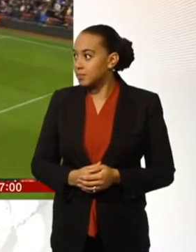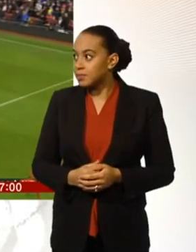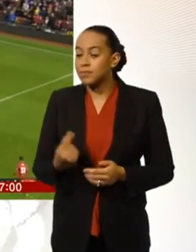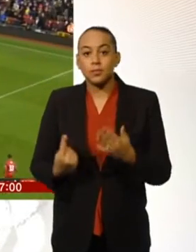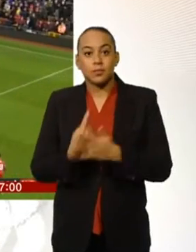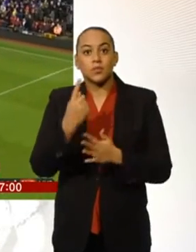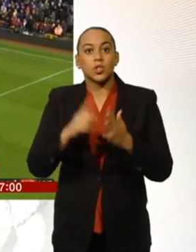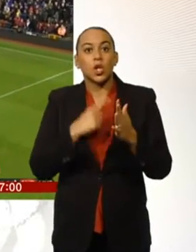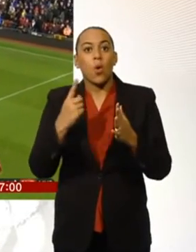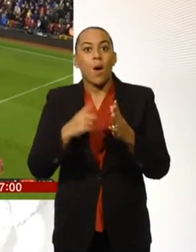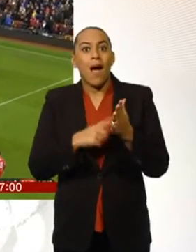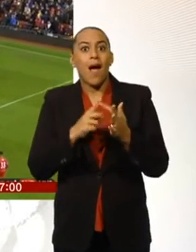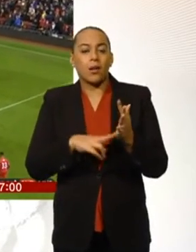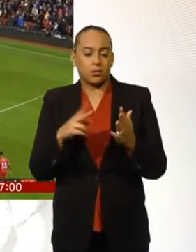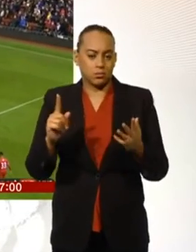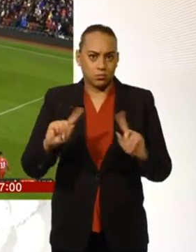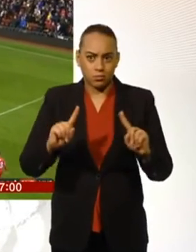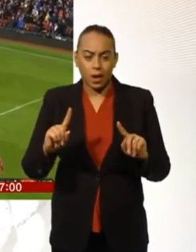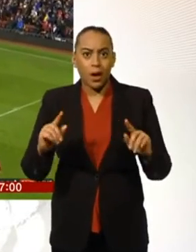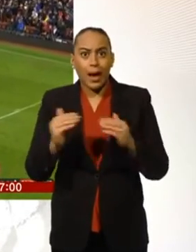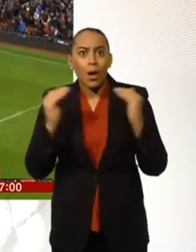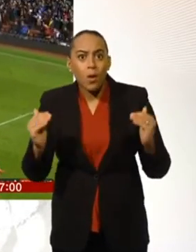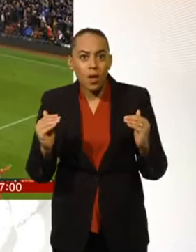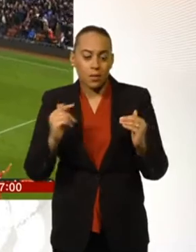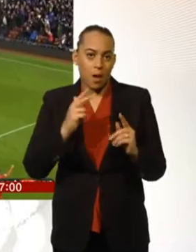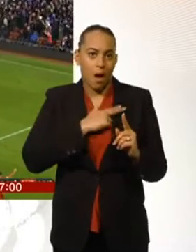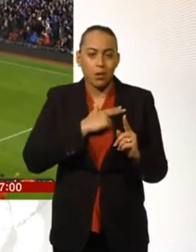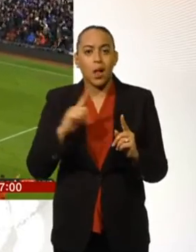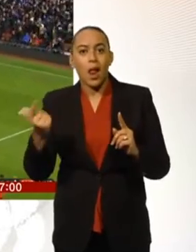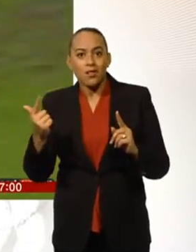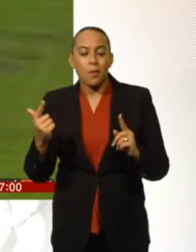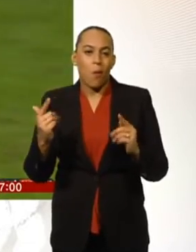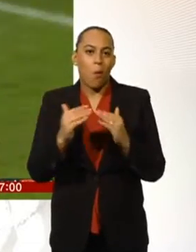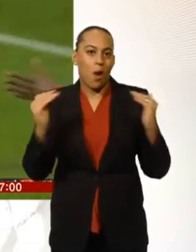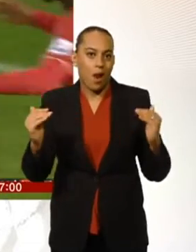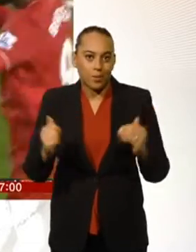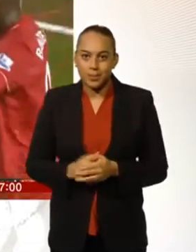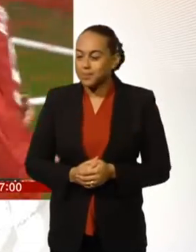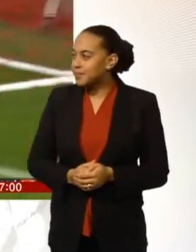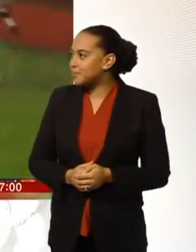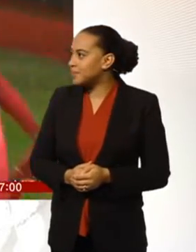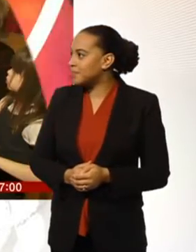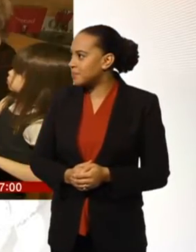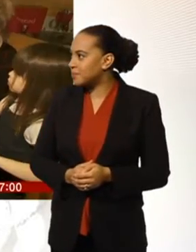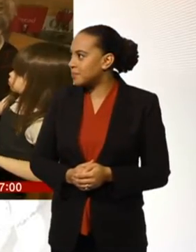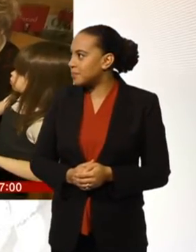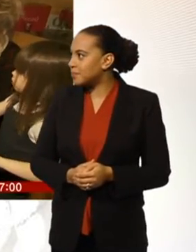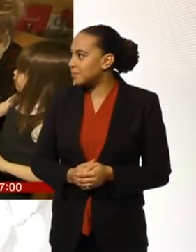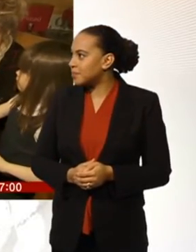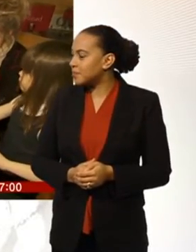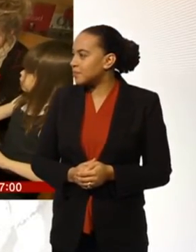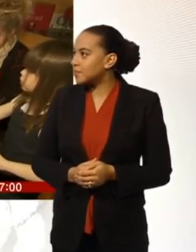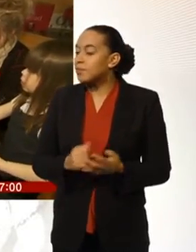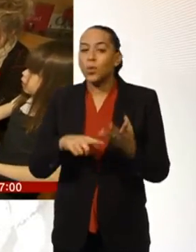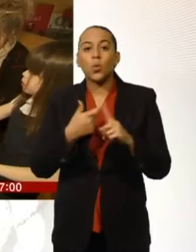Joe Allen's last-minute equaliser ensuring Liverpool and Arsenal shared the spoils at Anfield. As a report says the